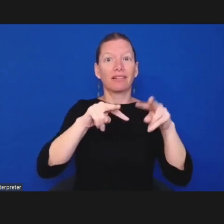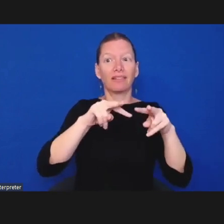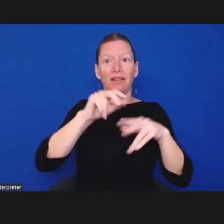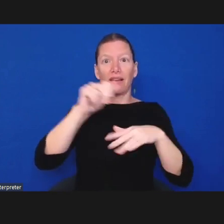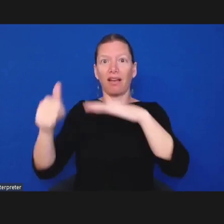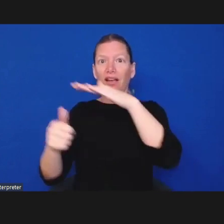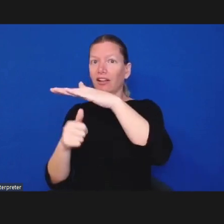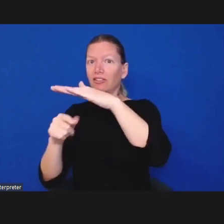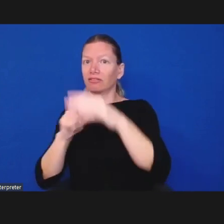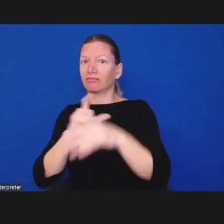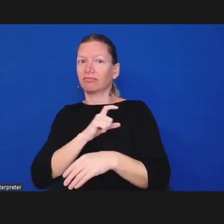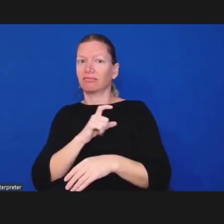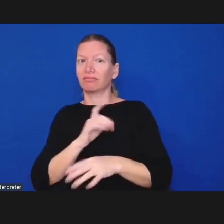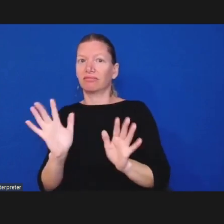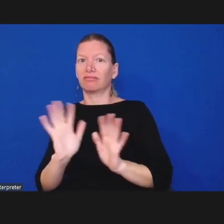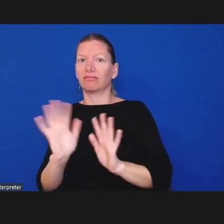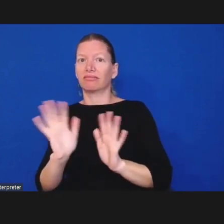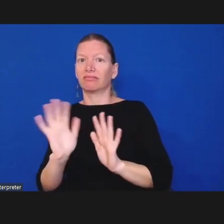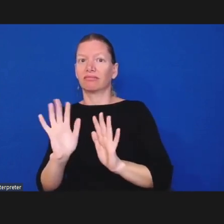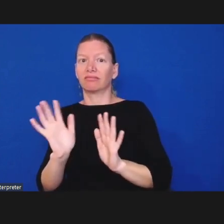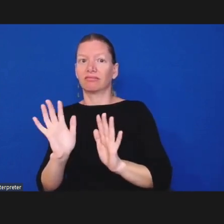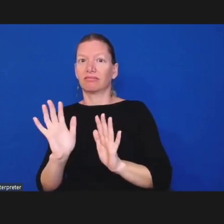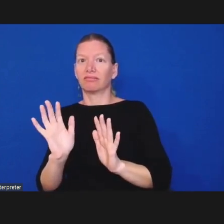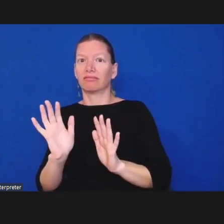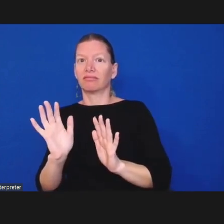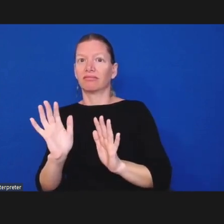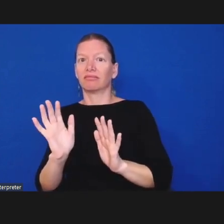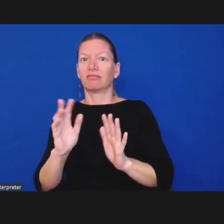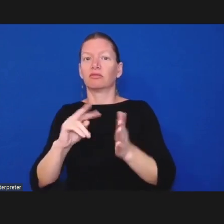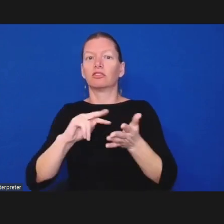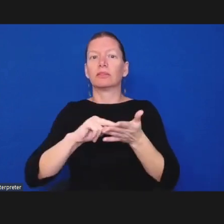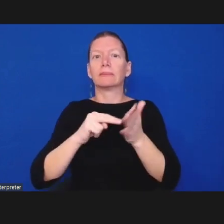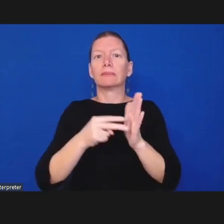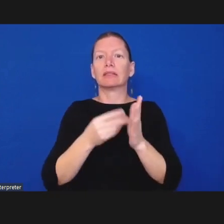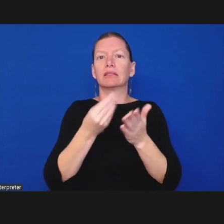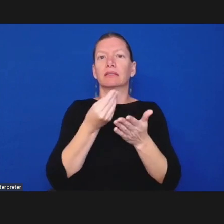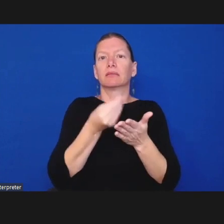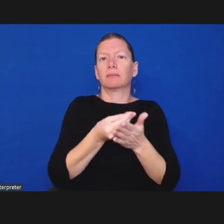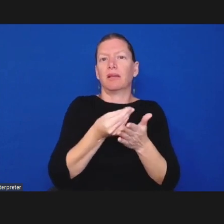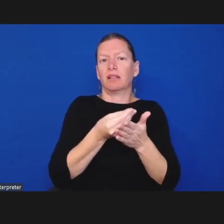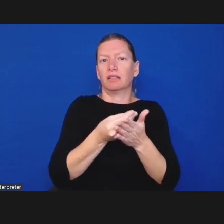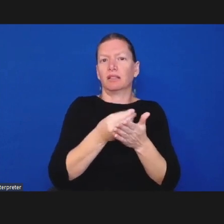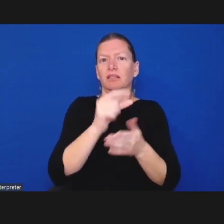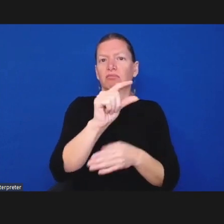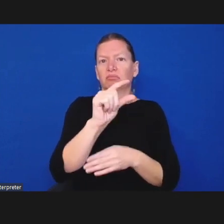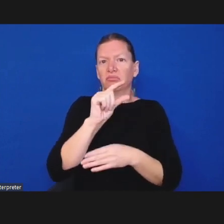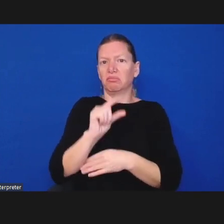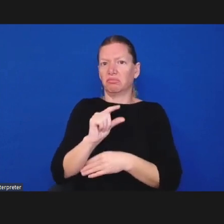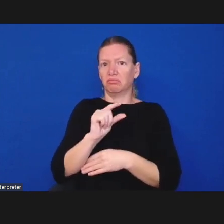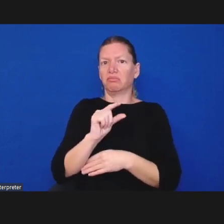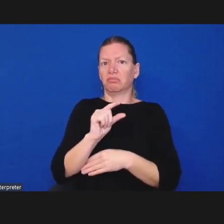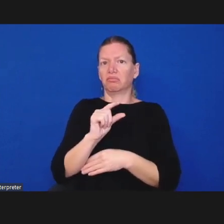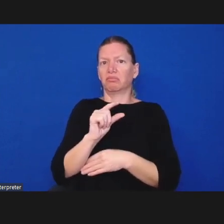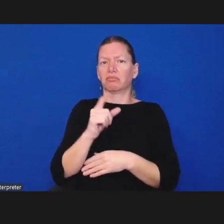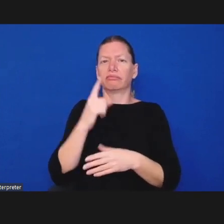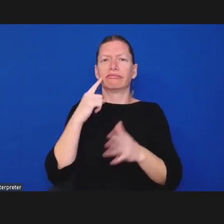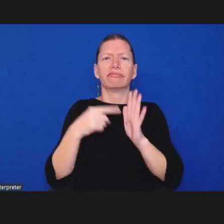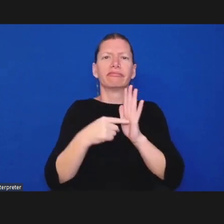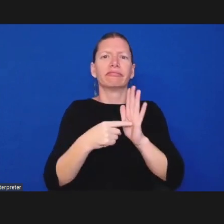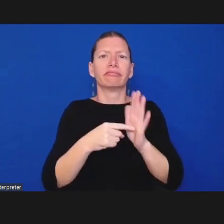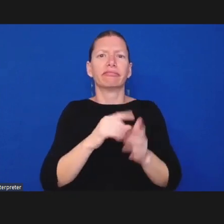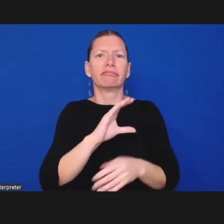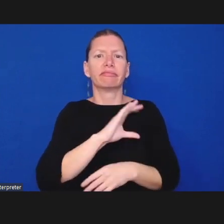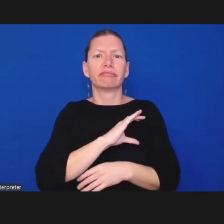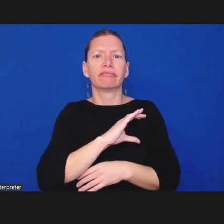so if the police department budget say is 10 million dollars the oversight agency's budget is a hundred thousand dollars